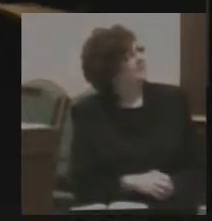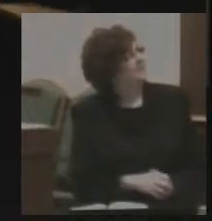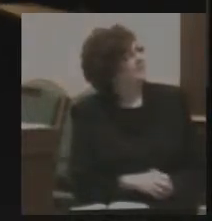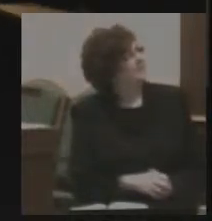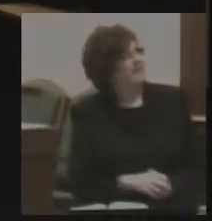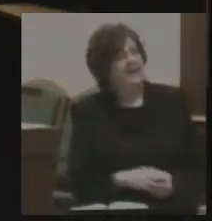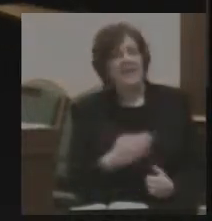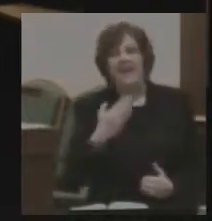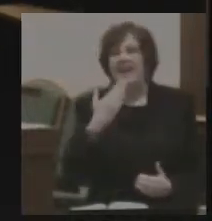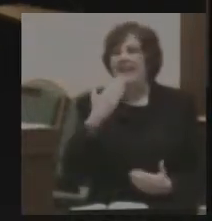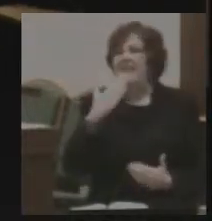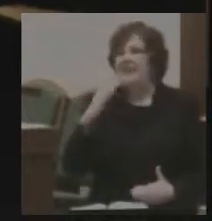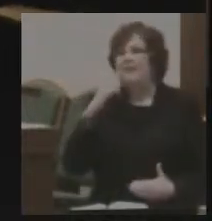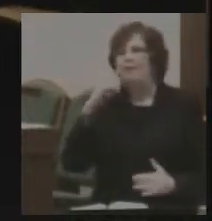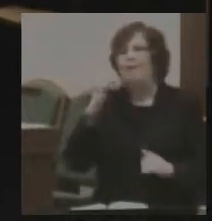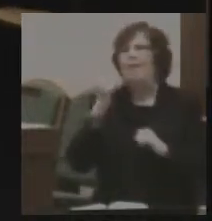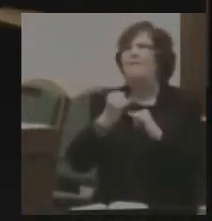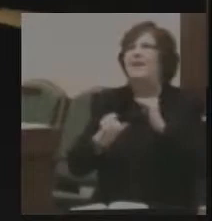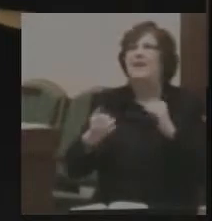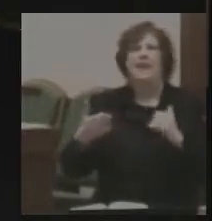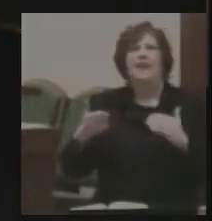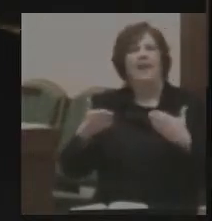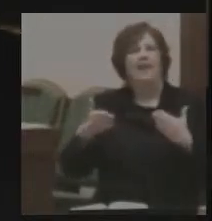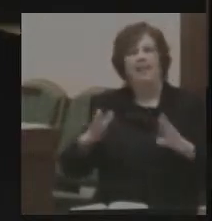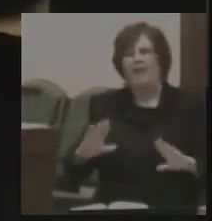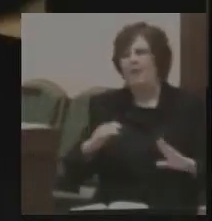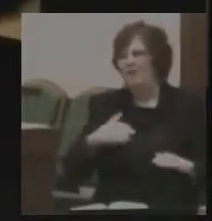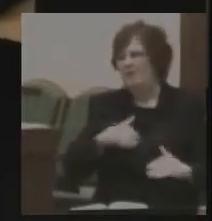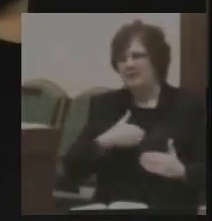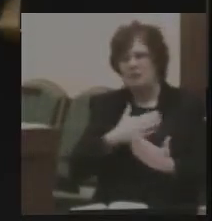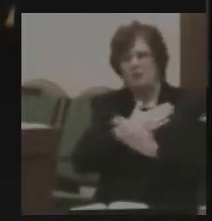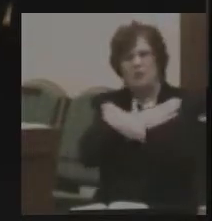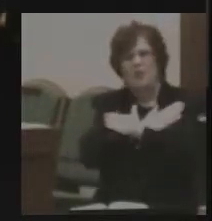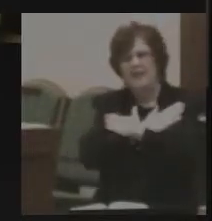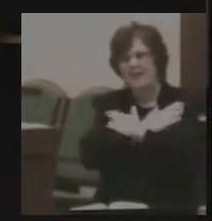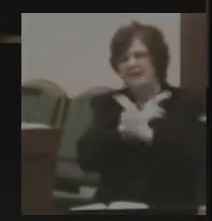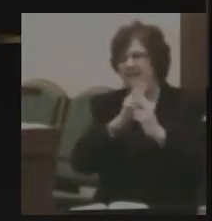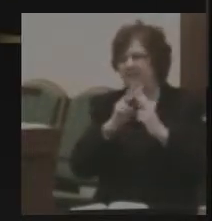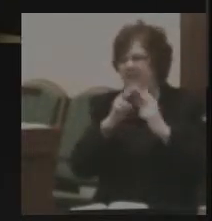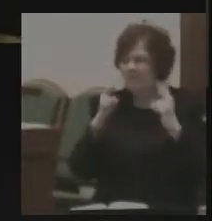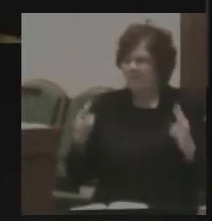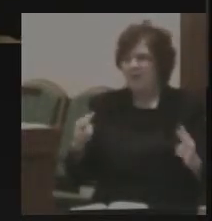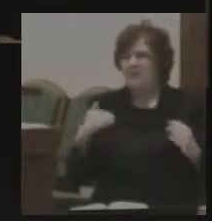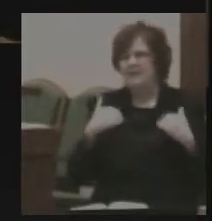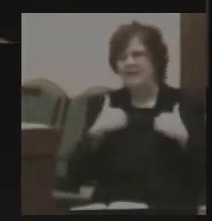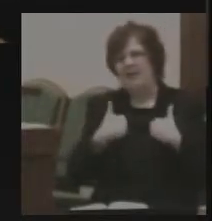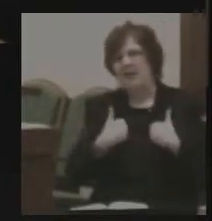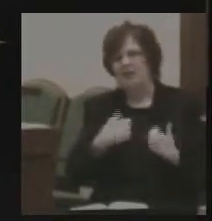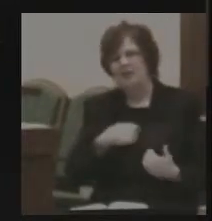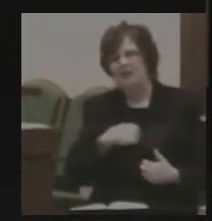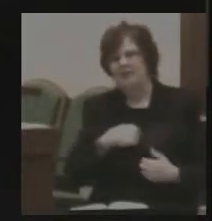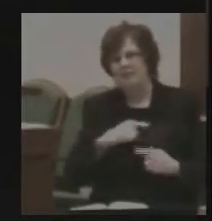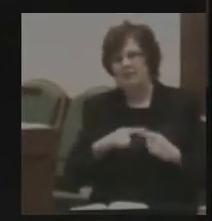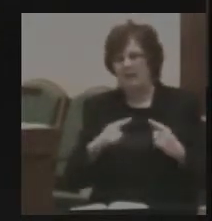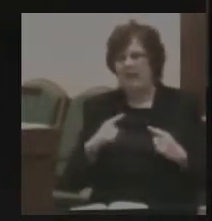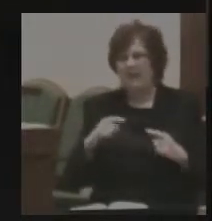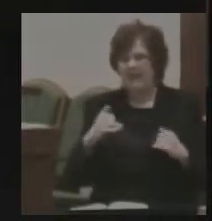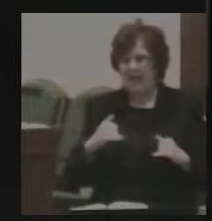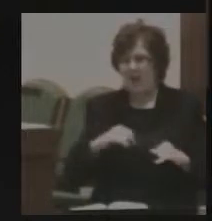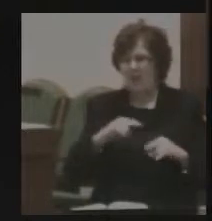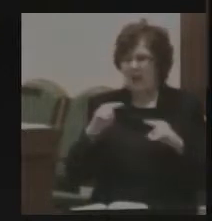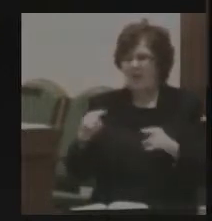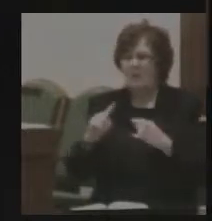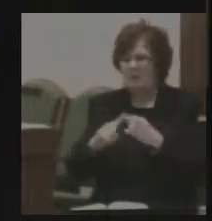Thank you for finally allowing me to rest. I'm so very tired. But I go now to my rest.